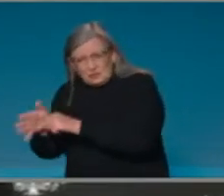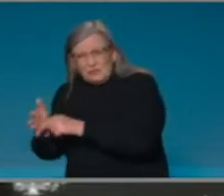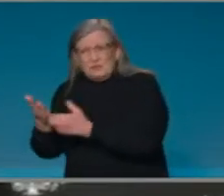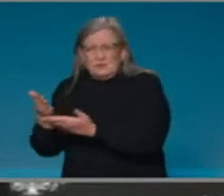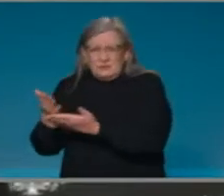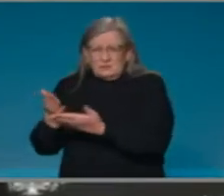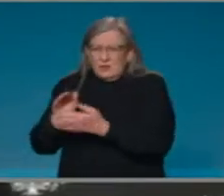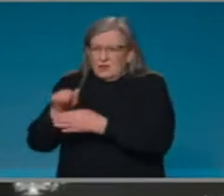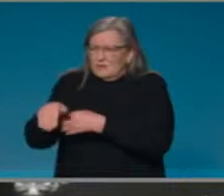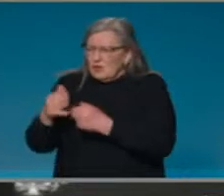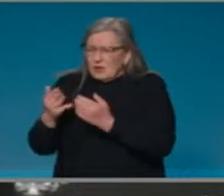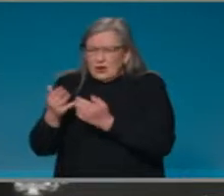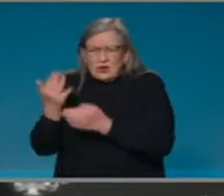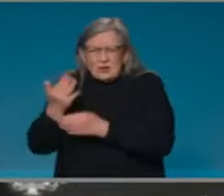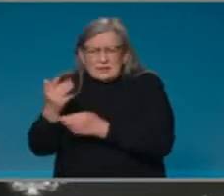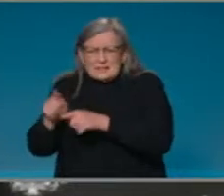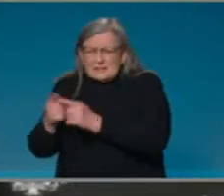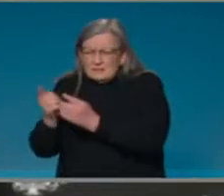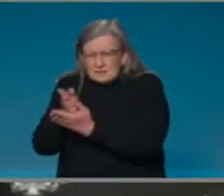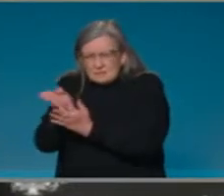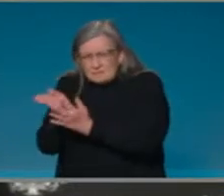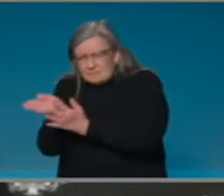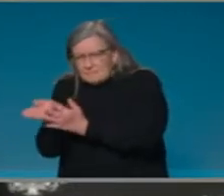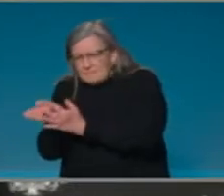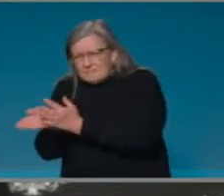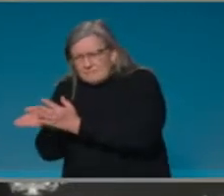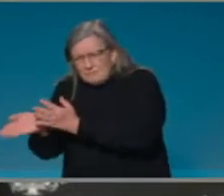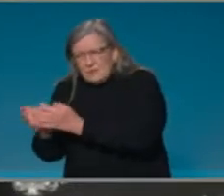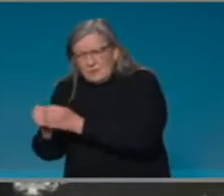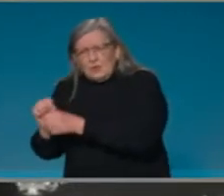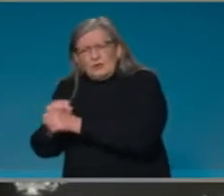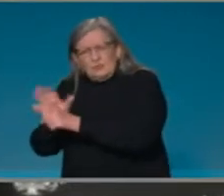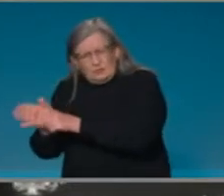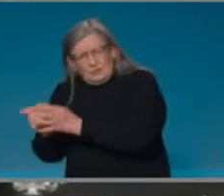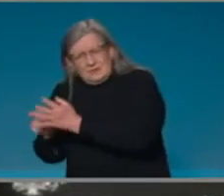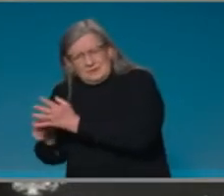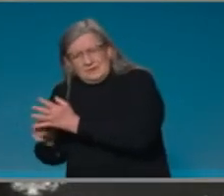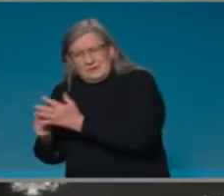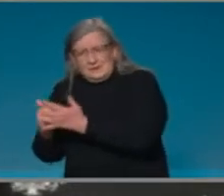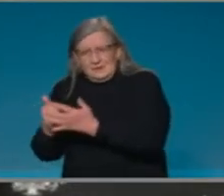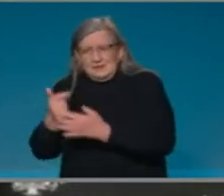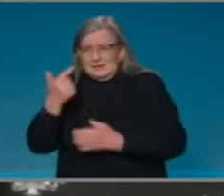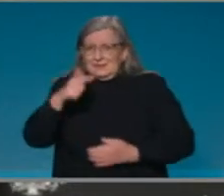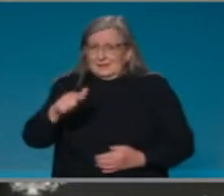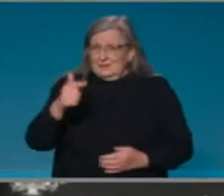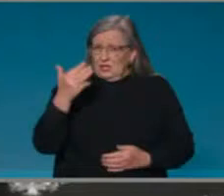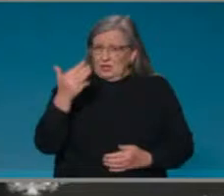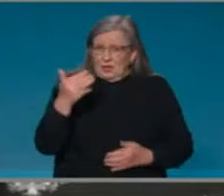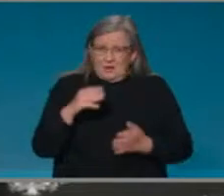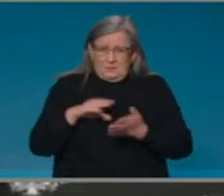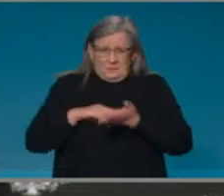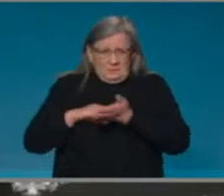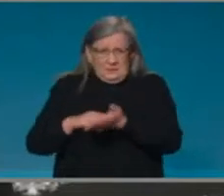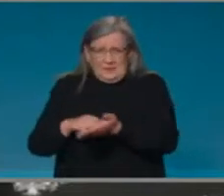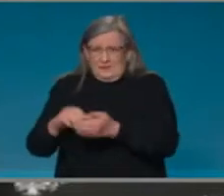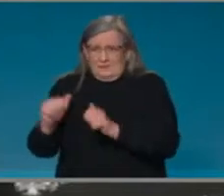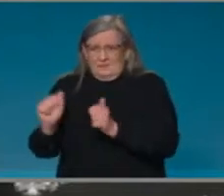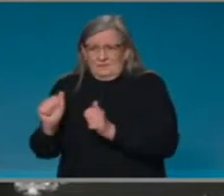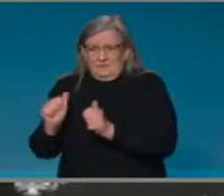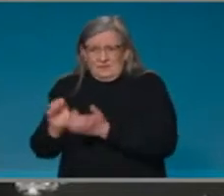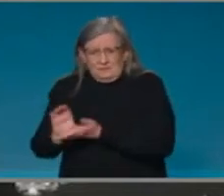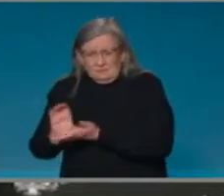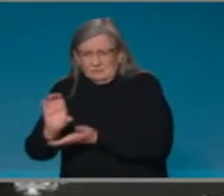There is over $79 million of grants for cancer. We have very significantly